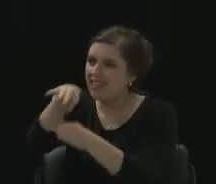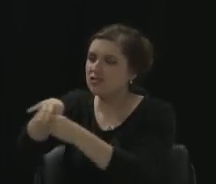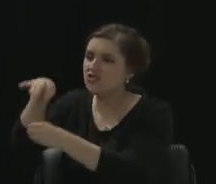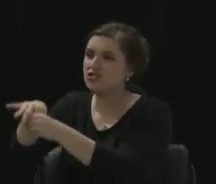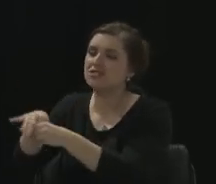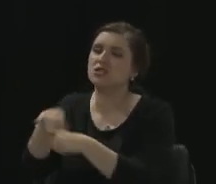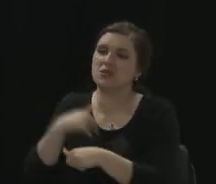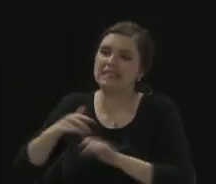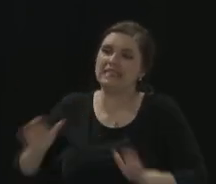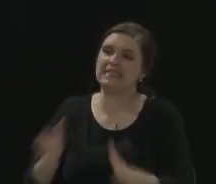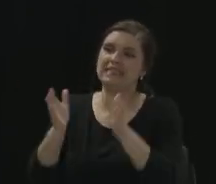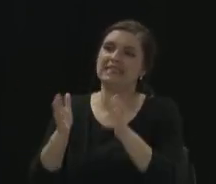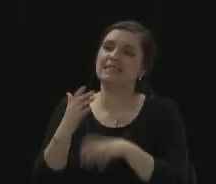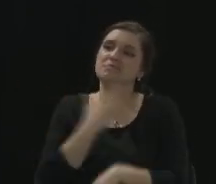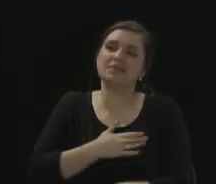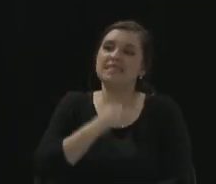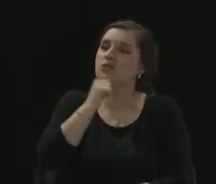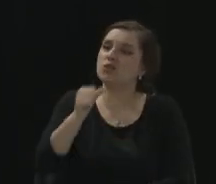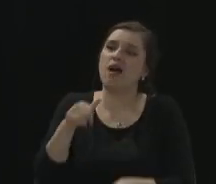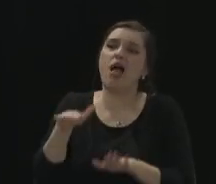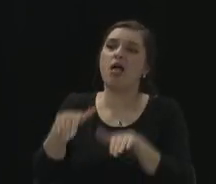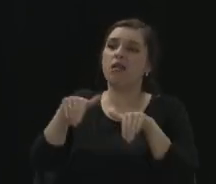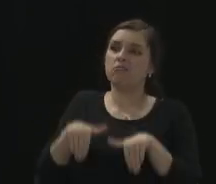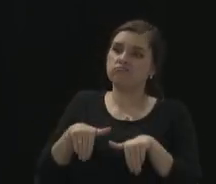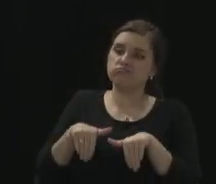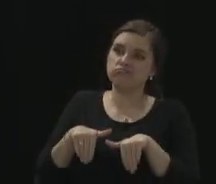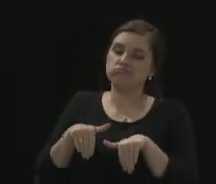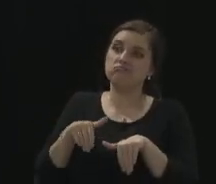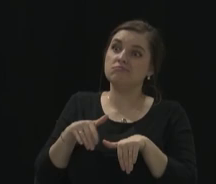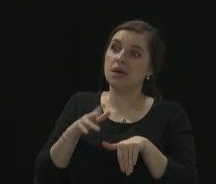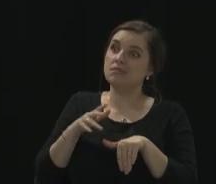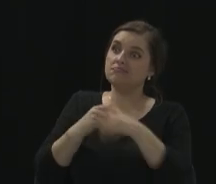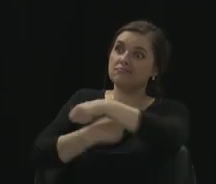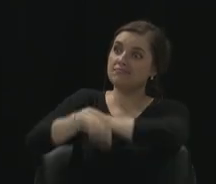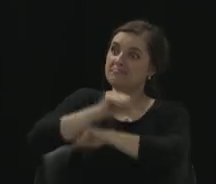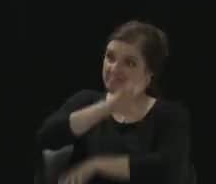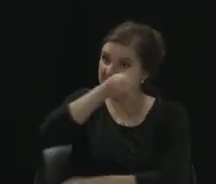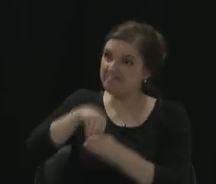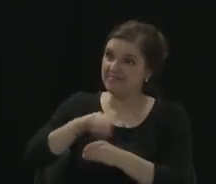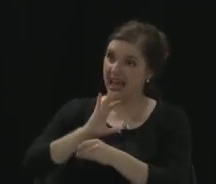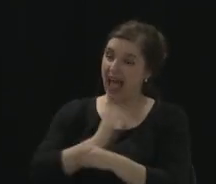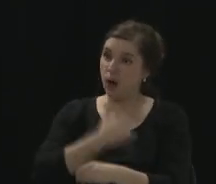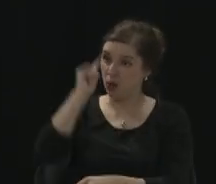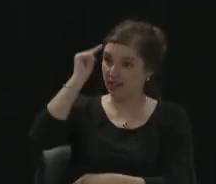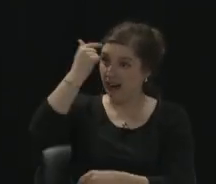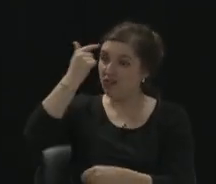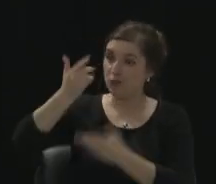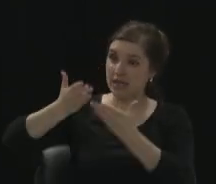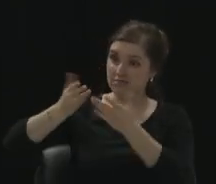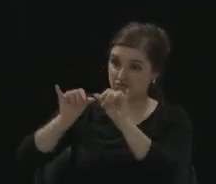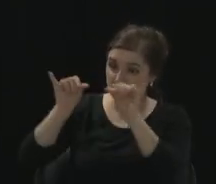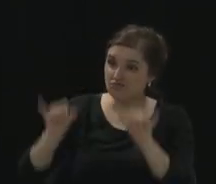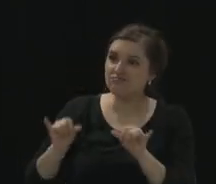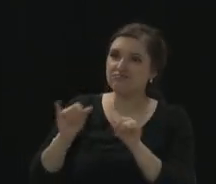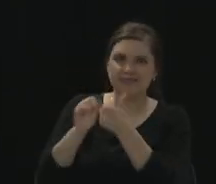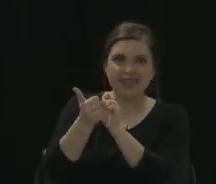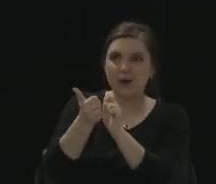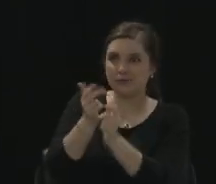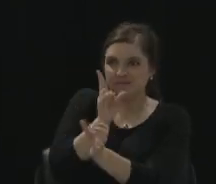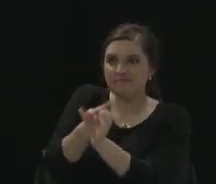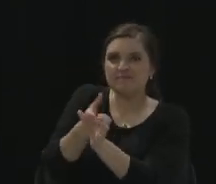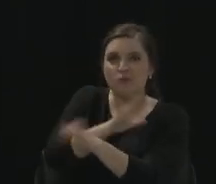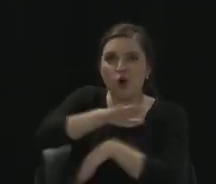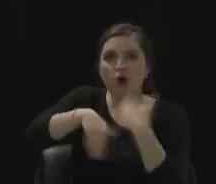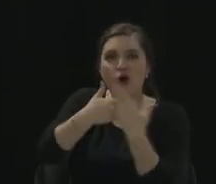active in our democracy. Again, by participating every election. I want to thank our guest,